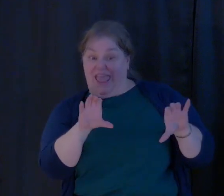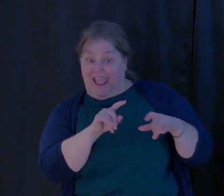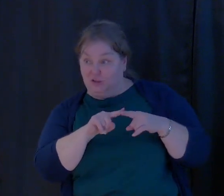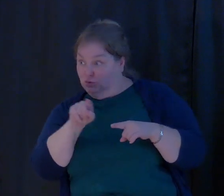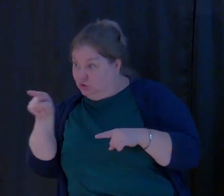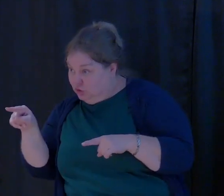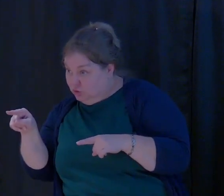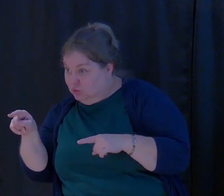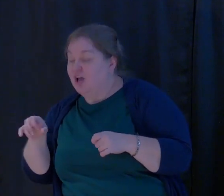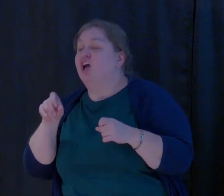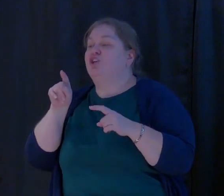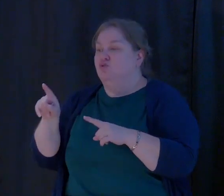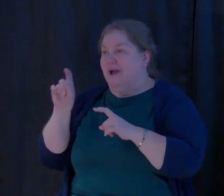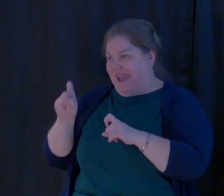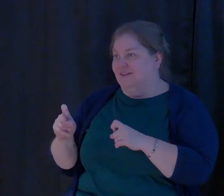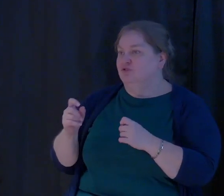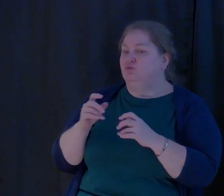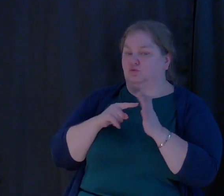And with love.